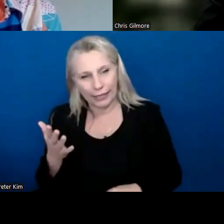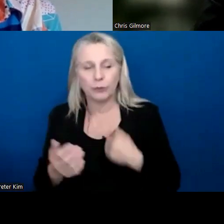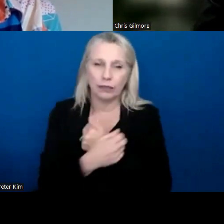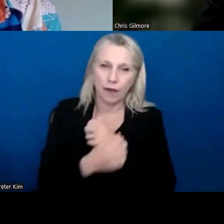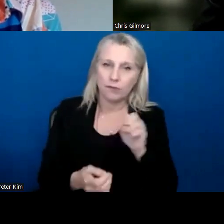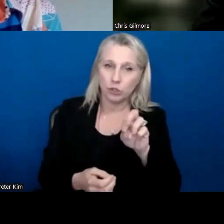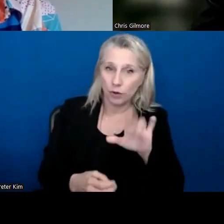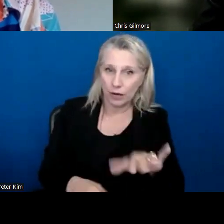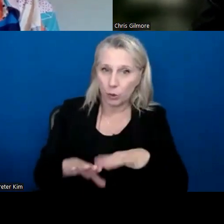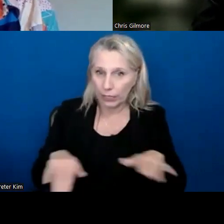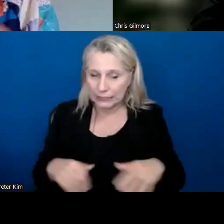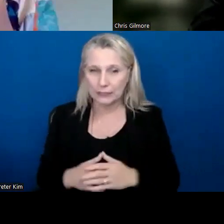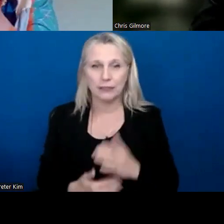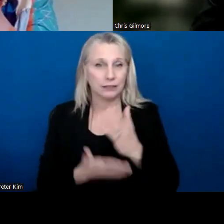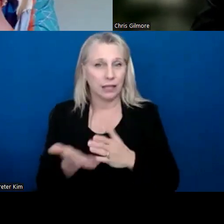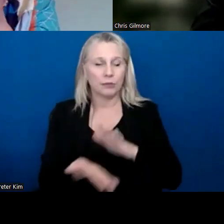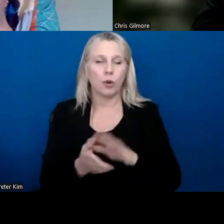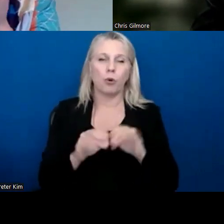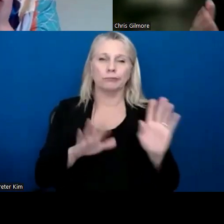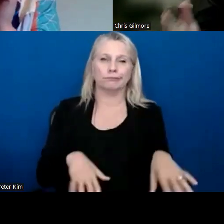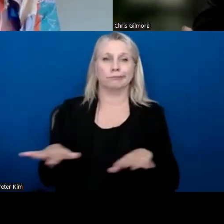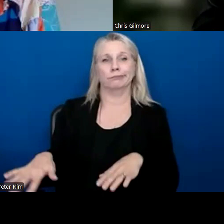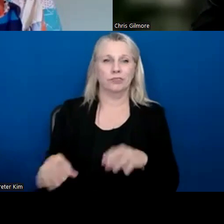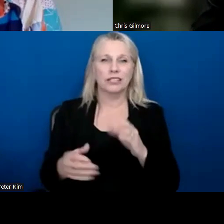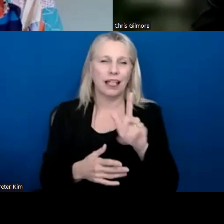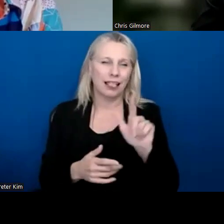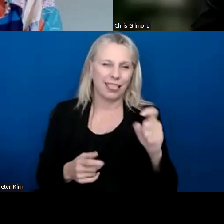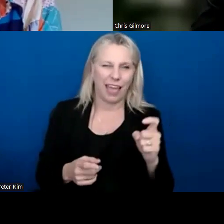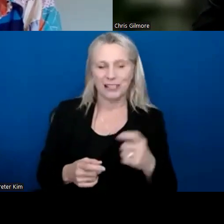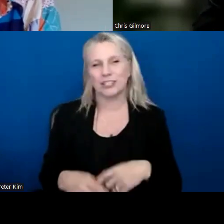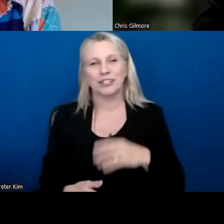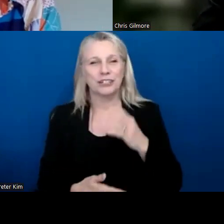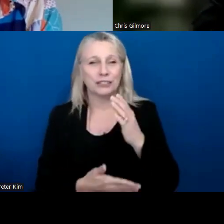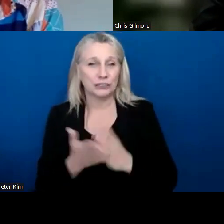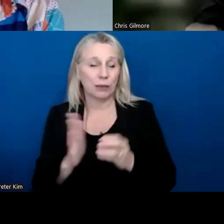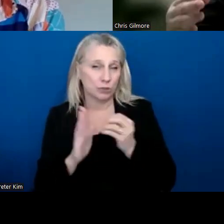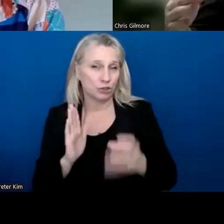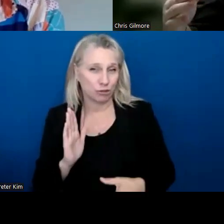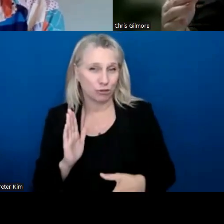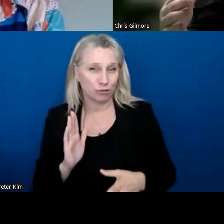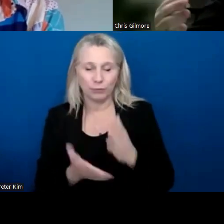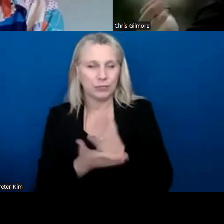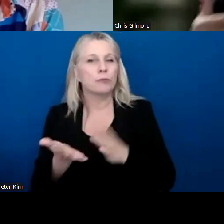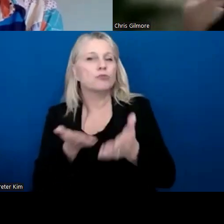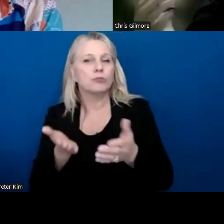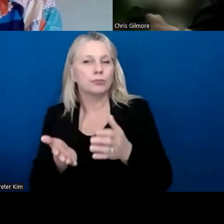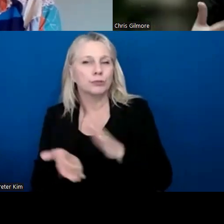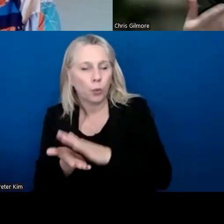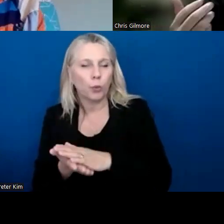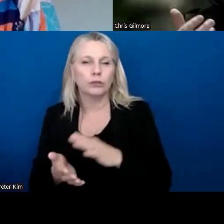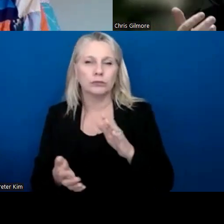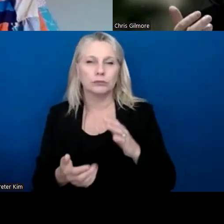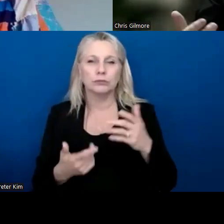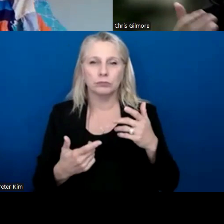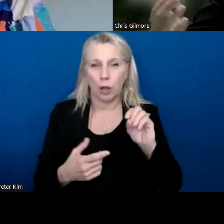Yeah. some schools are way more lax and some schools are, you know, we're going to opt in. We also work with, um, other organizations